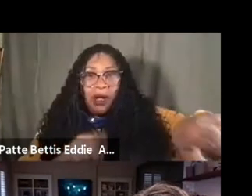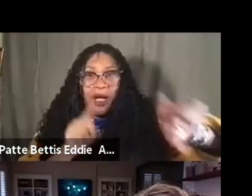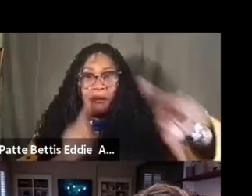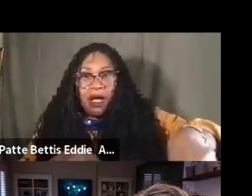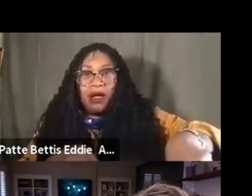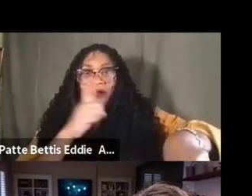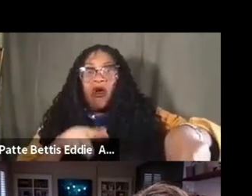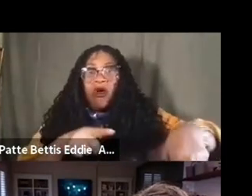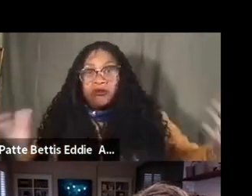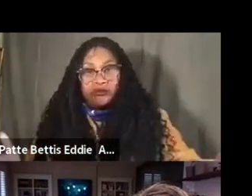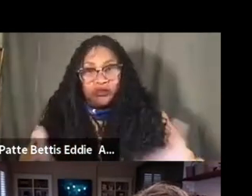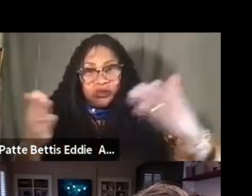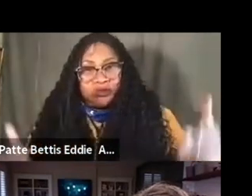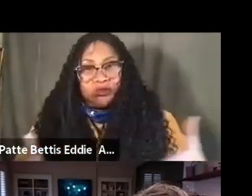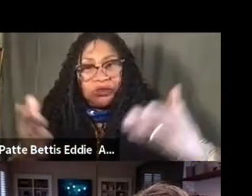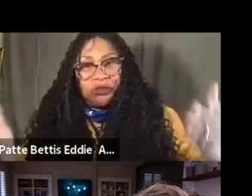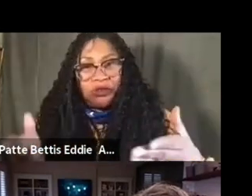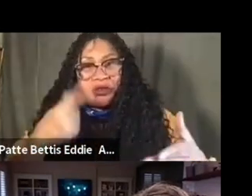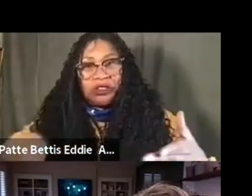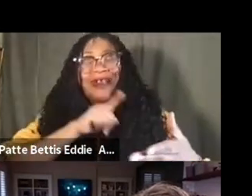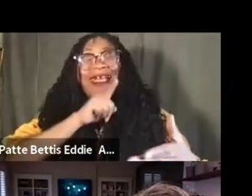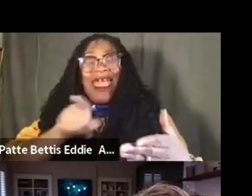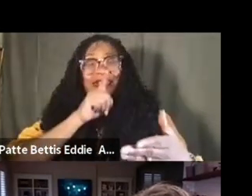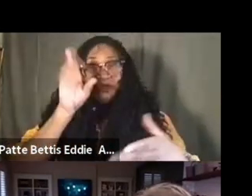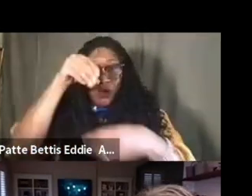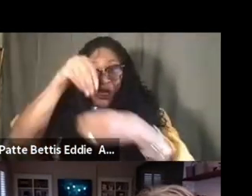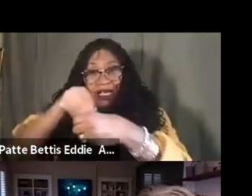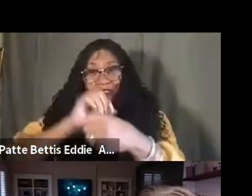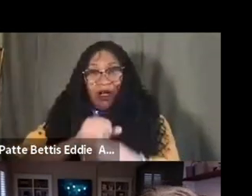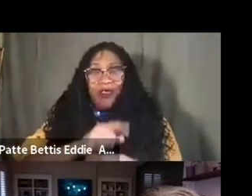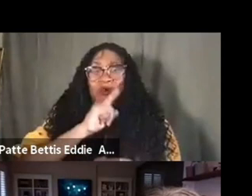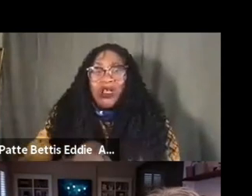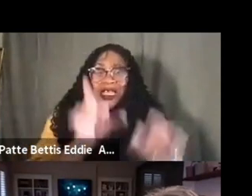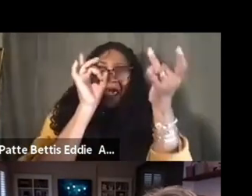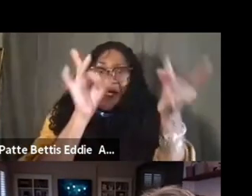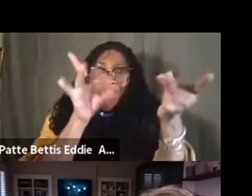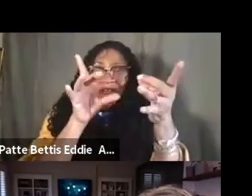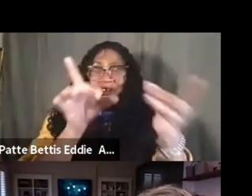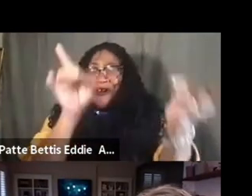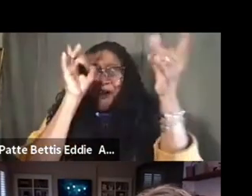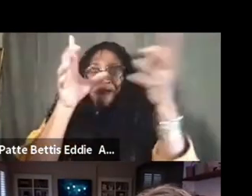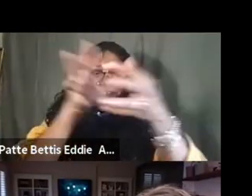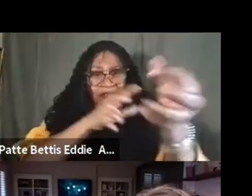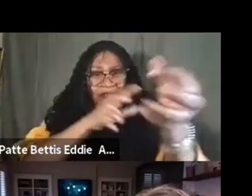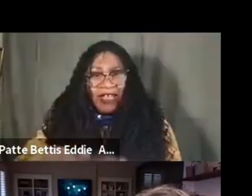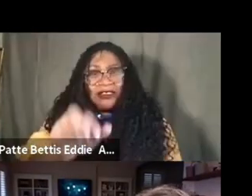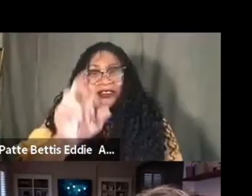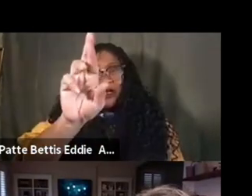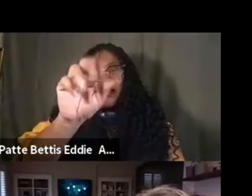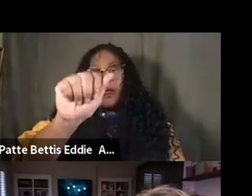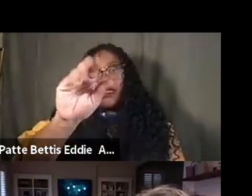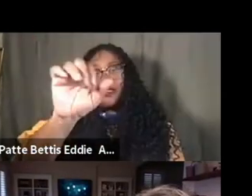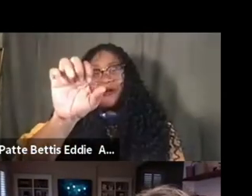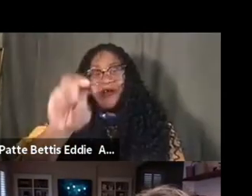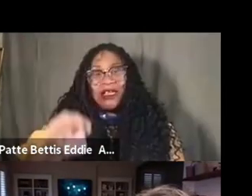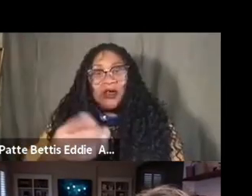purge, um, you know, purge the, the racial terror and the violence that they experience every day, they go there to love, to